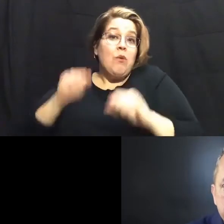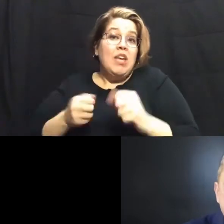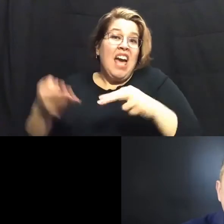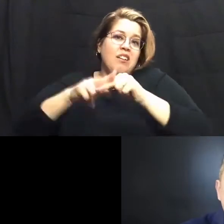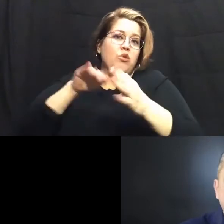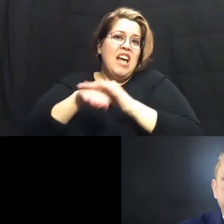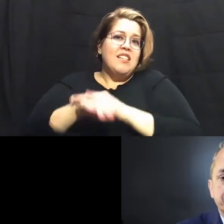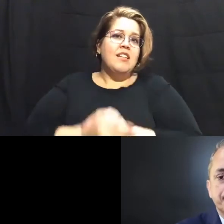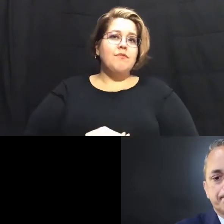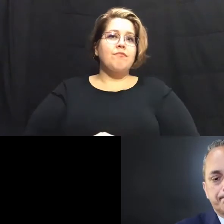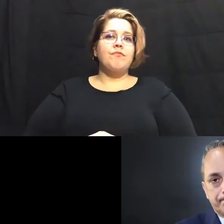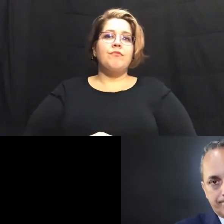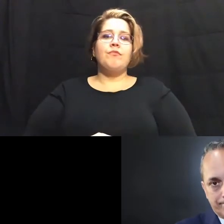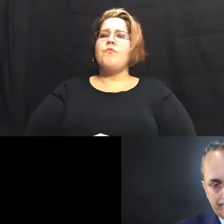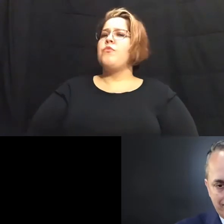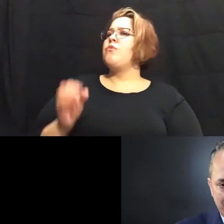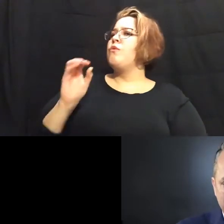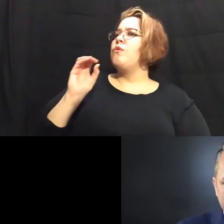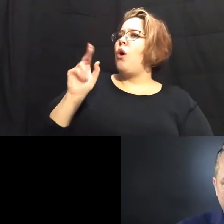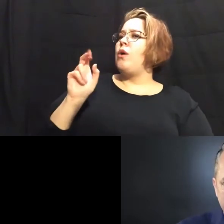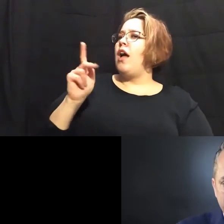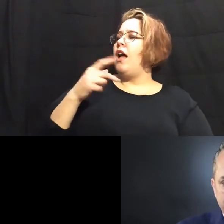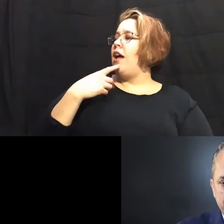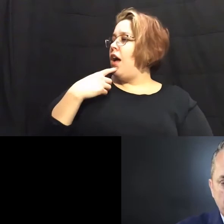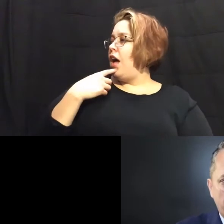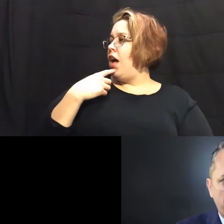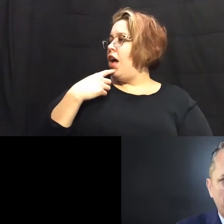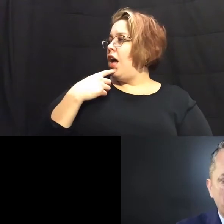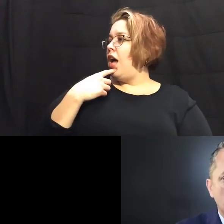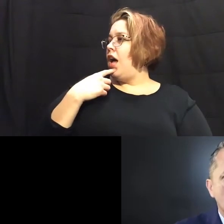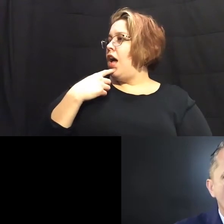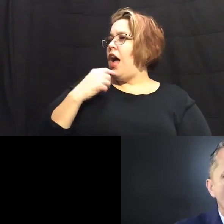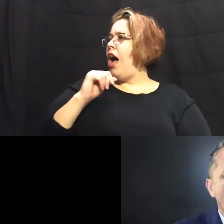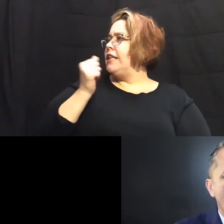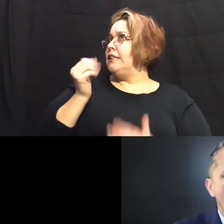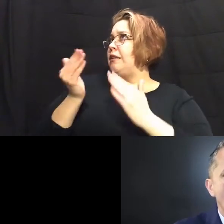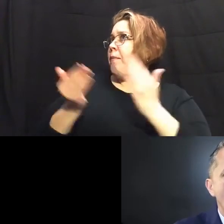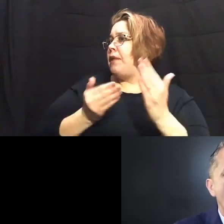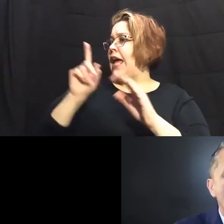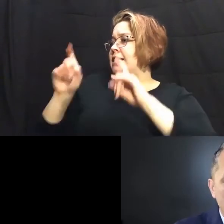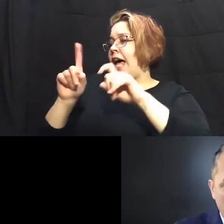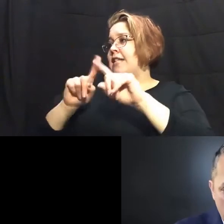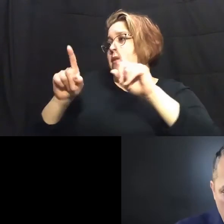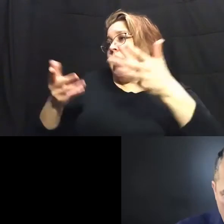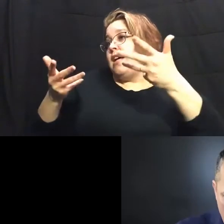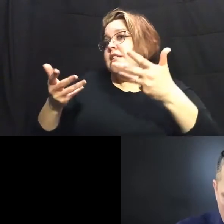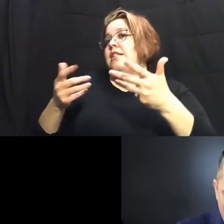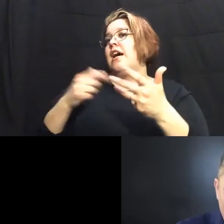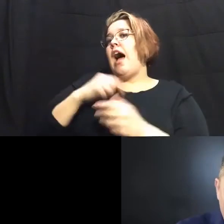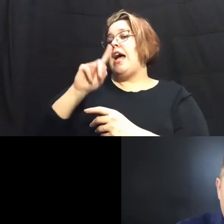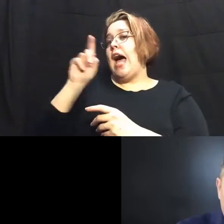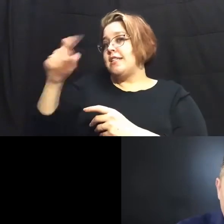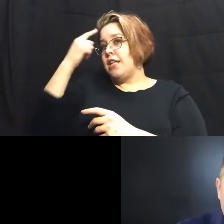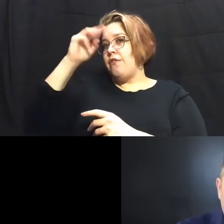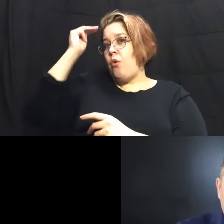okay so um i hadn't planned to ask this question but i asked it of mayor